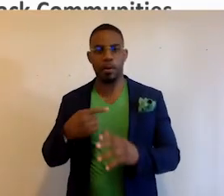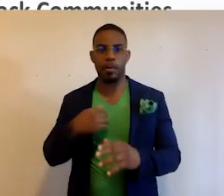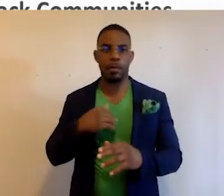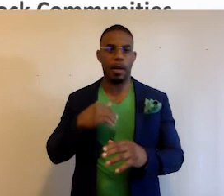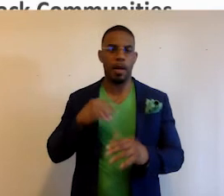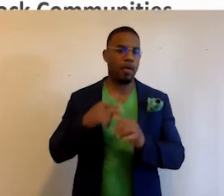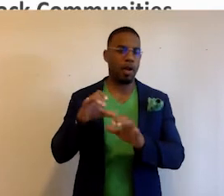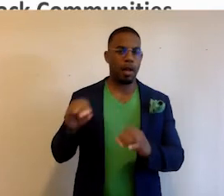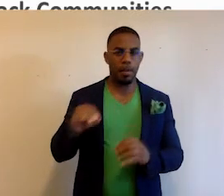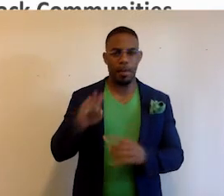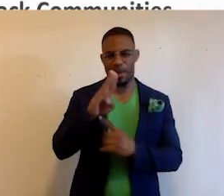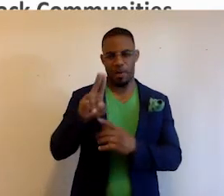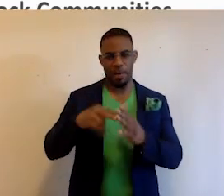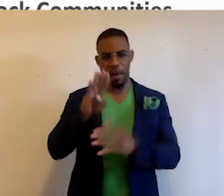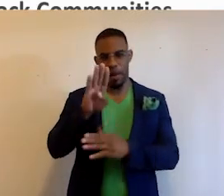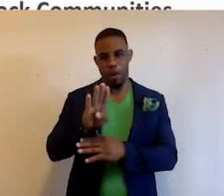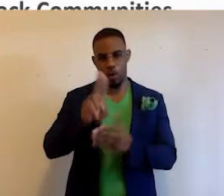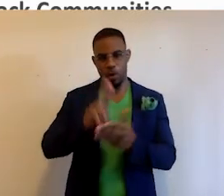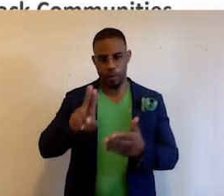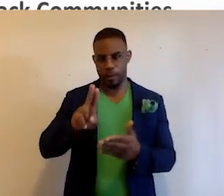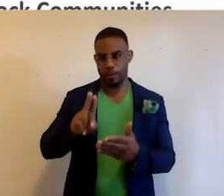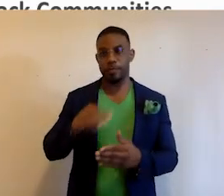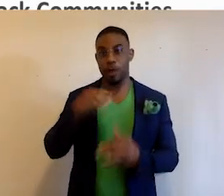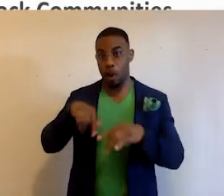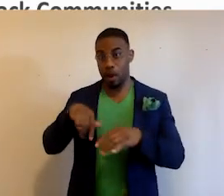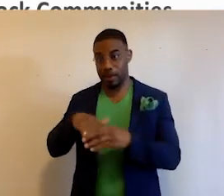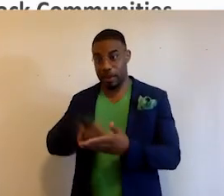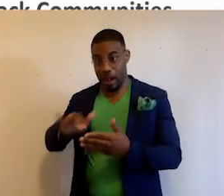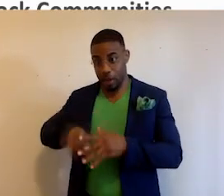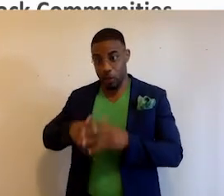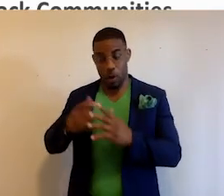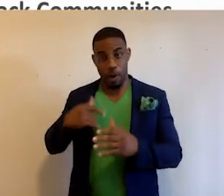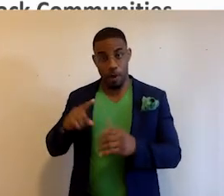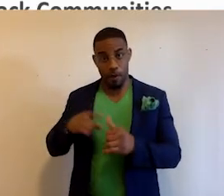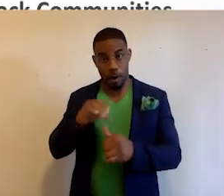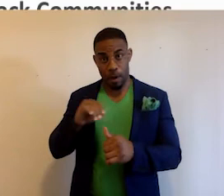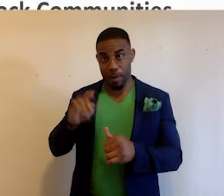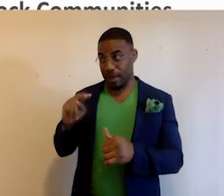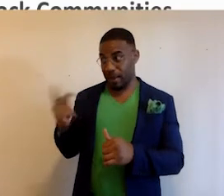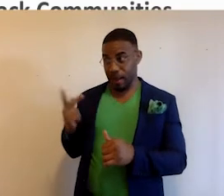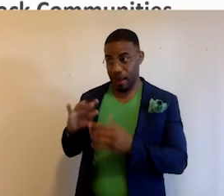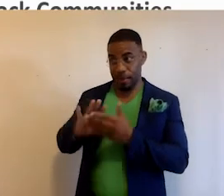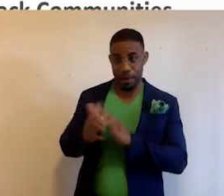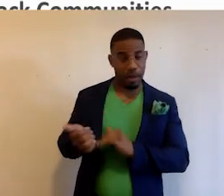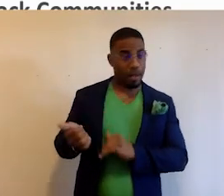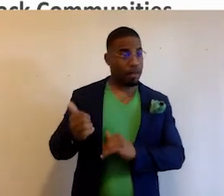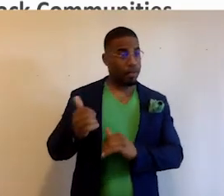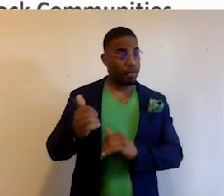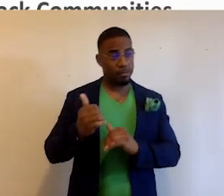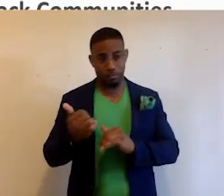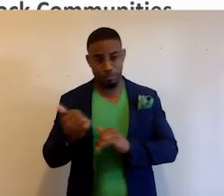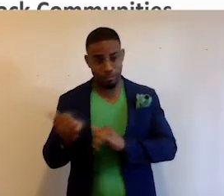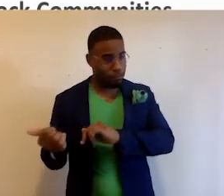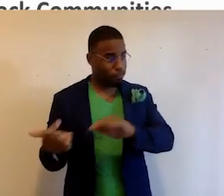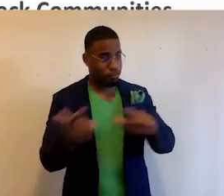while I was in college. And Ken and I and several of our friends became a part of a